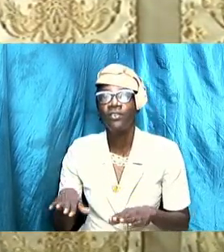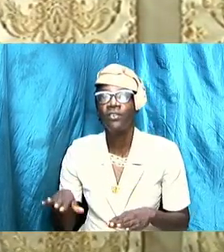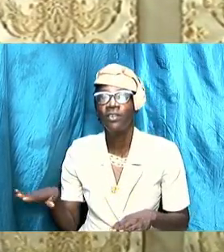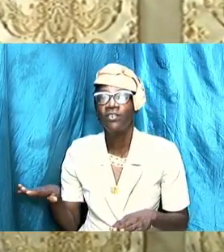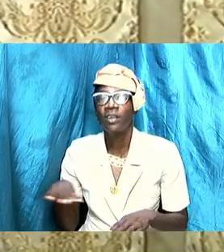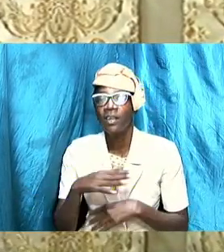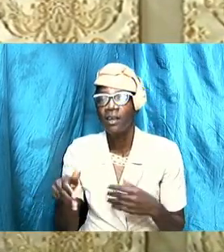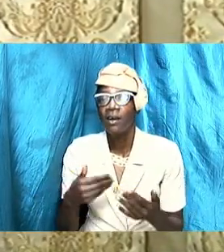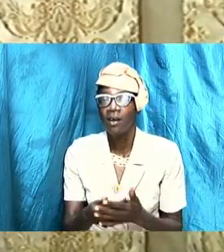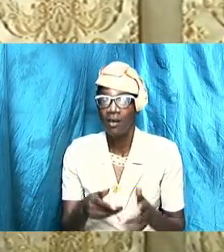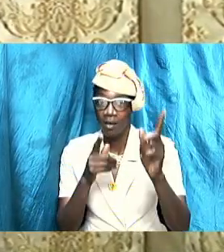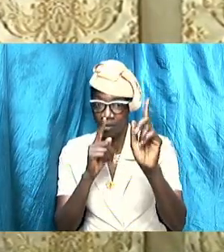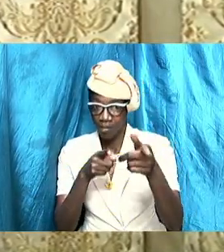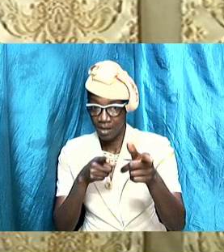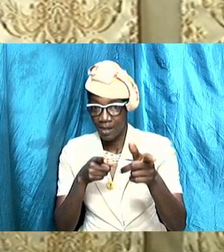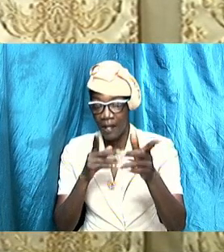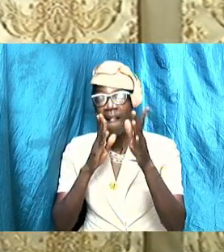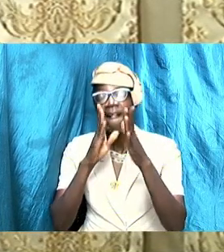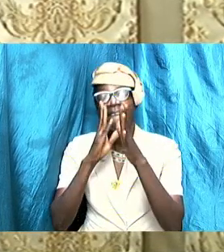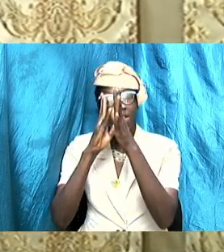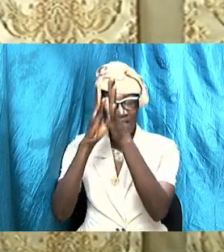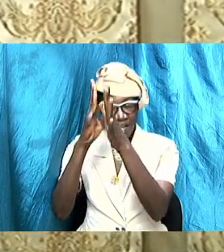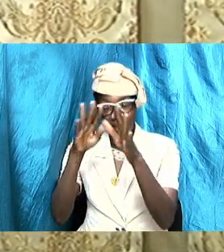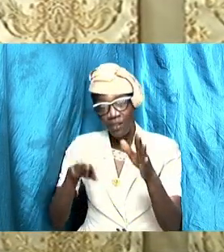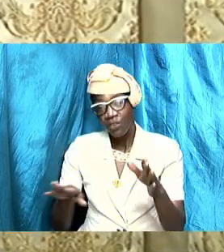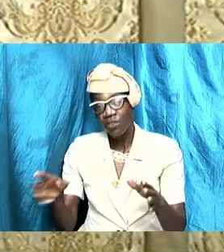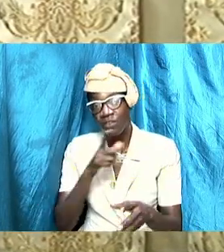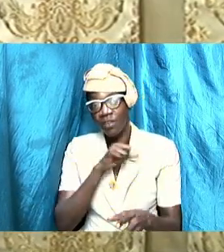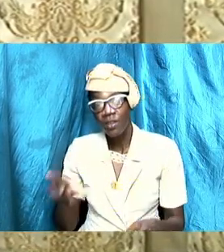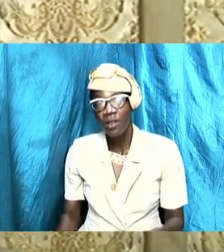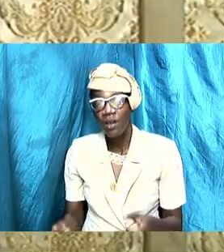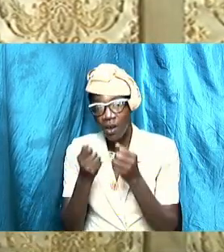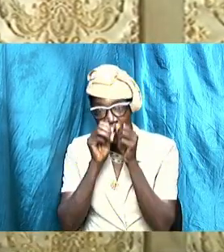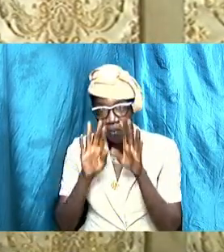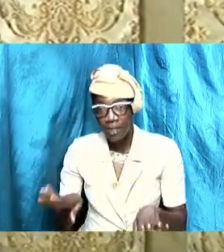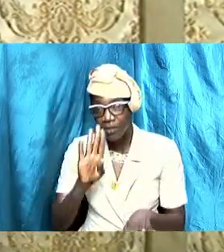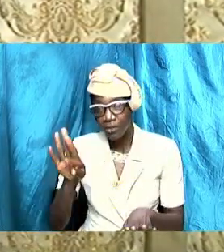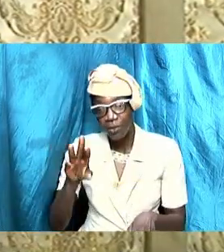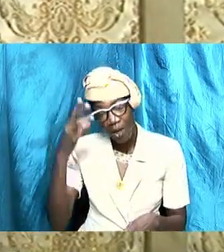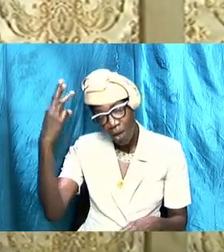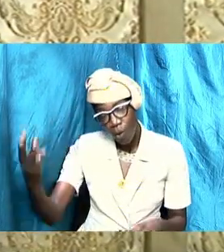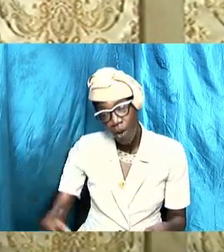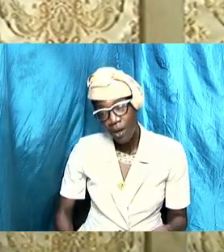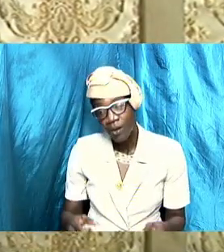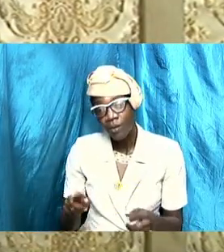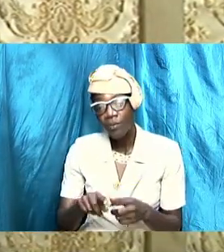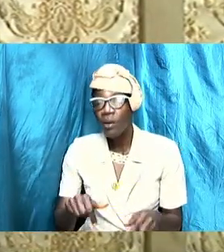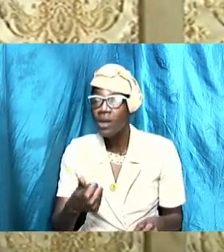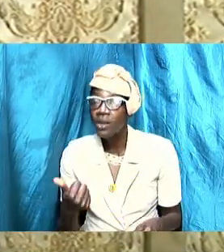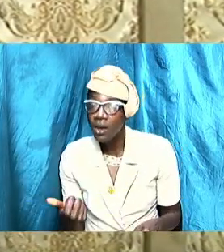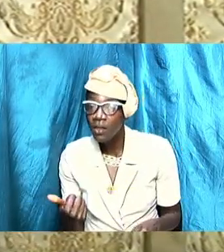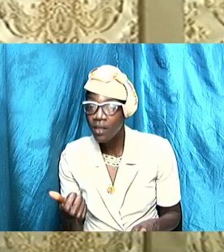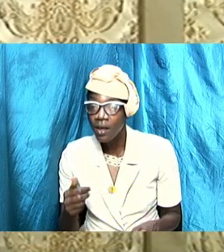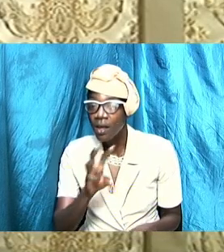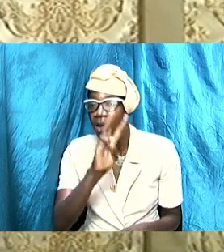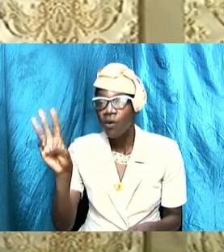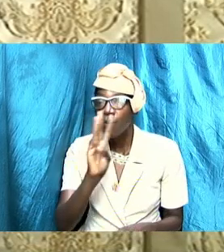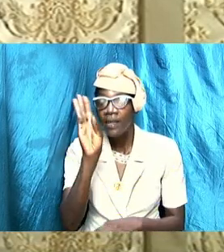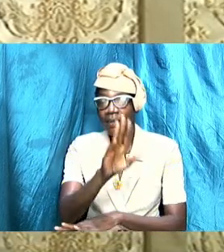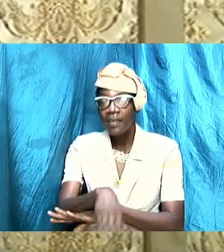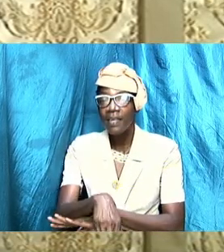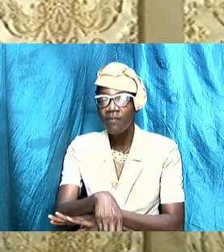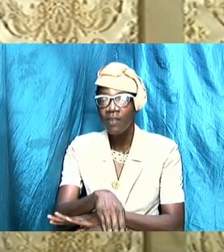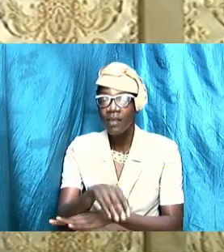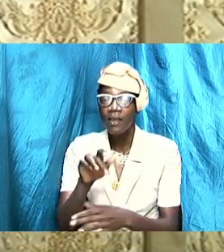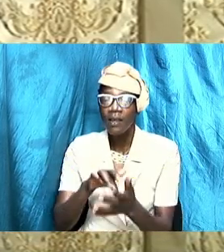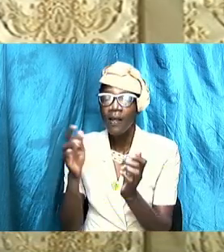all my father's children. The Lord bless you and welcome to another Wednesday evening Bible